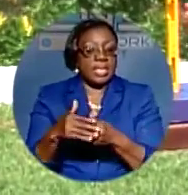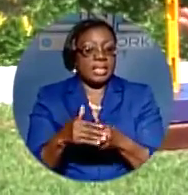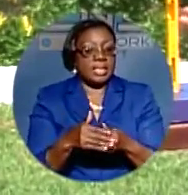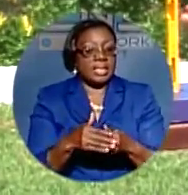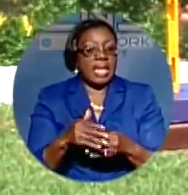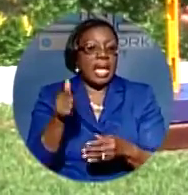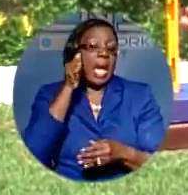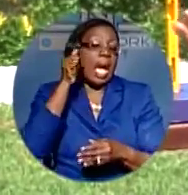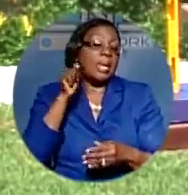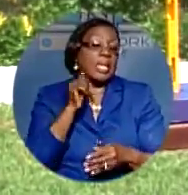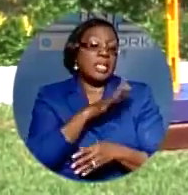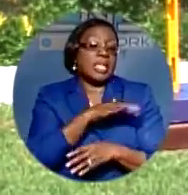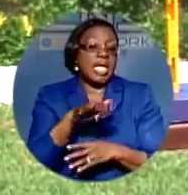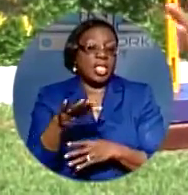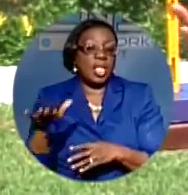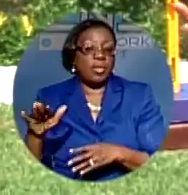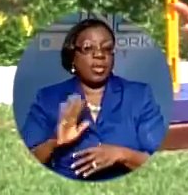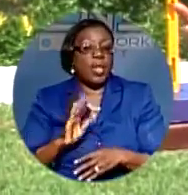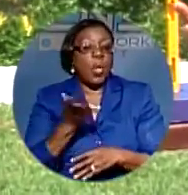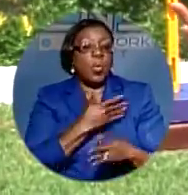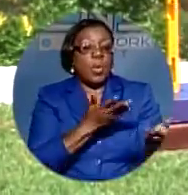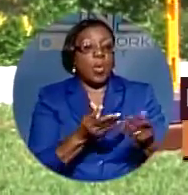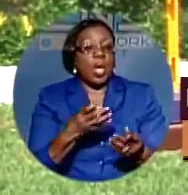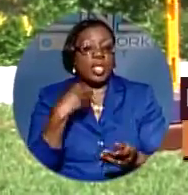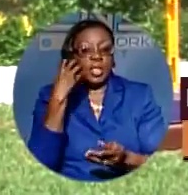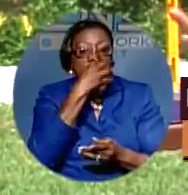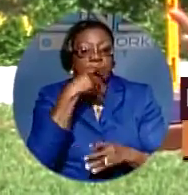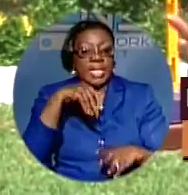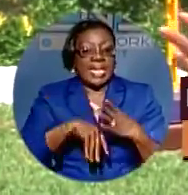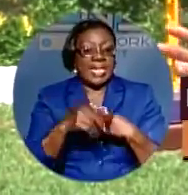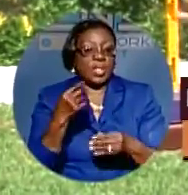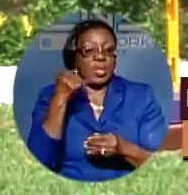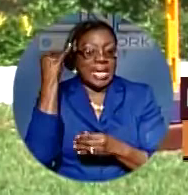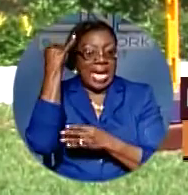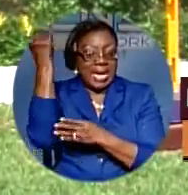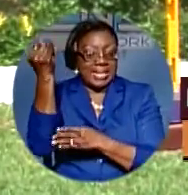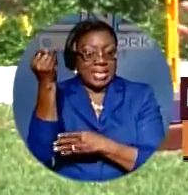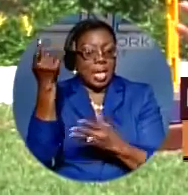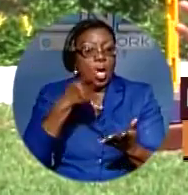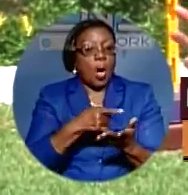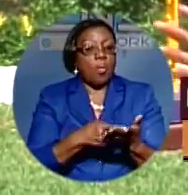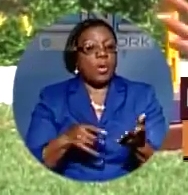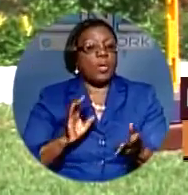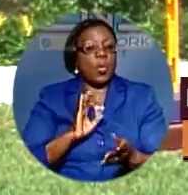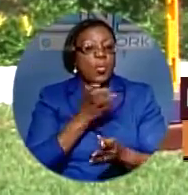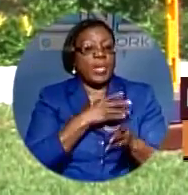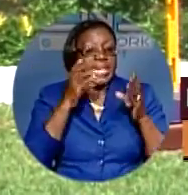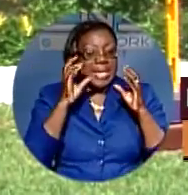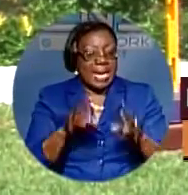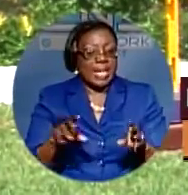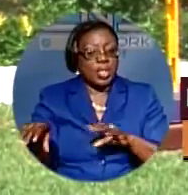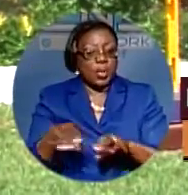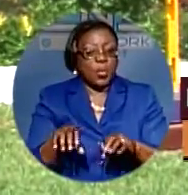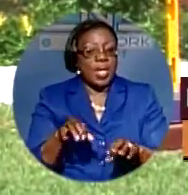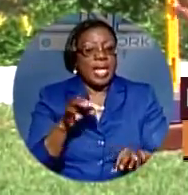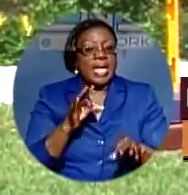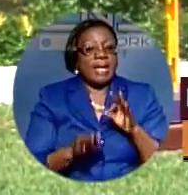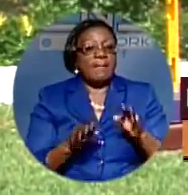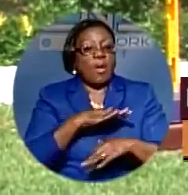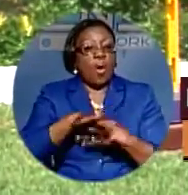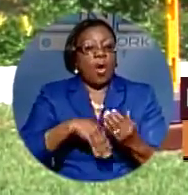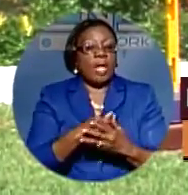and children. We wanted to speak into the idea of what we could do if all of us intentionally